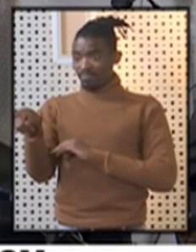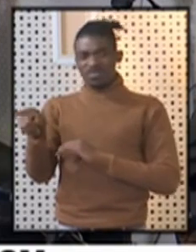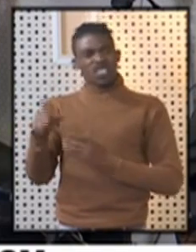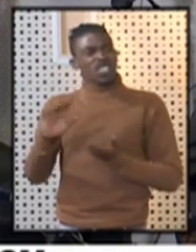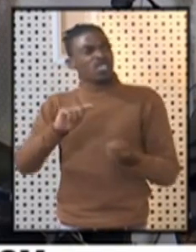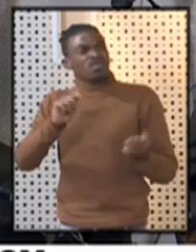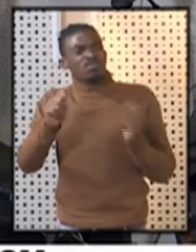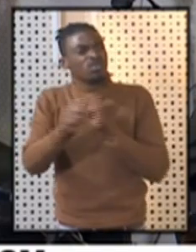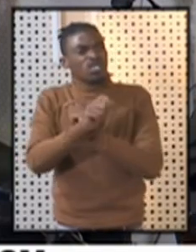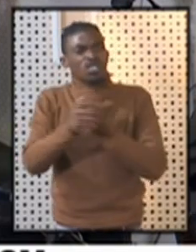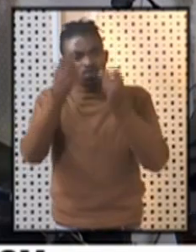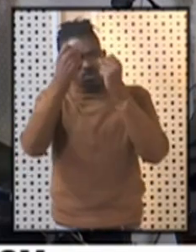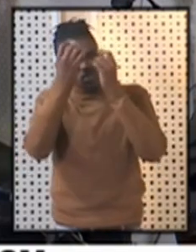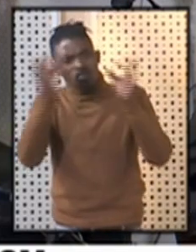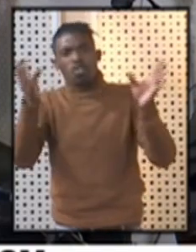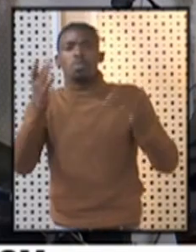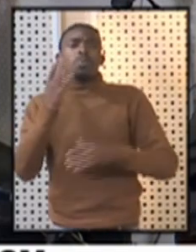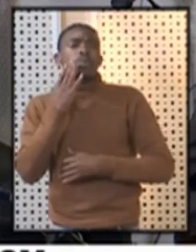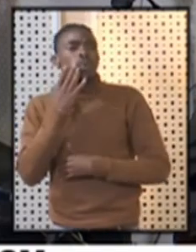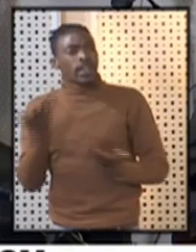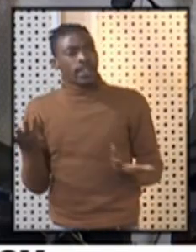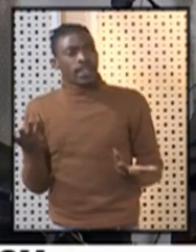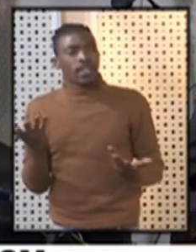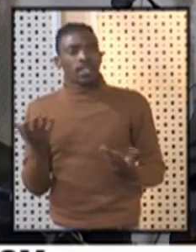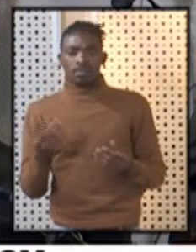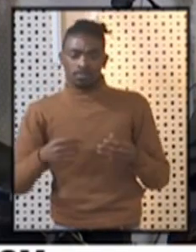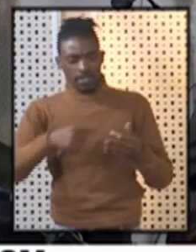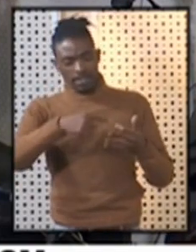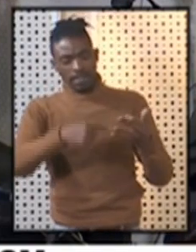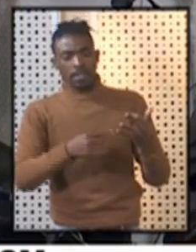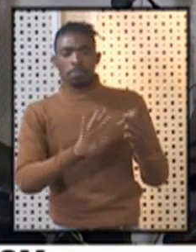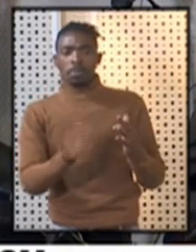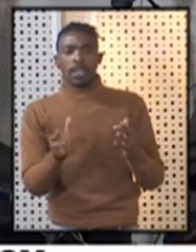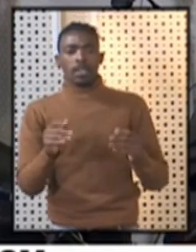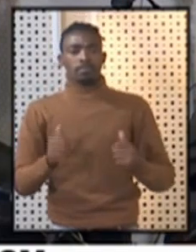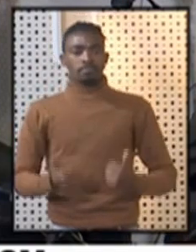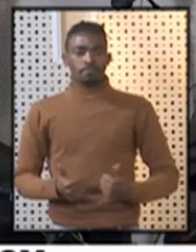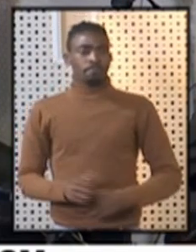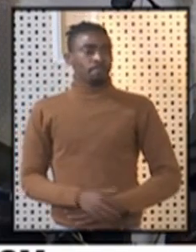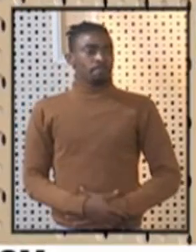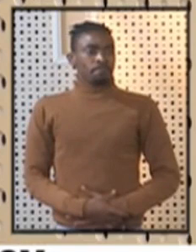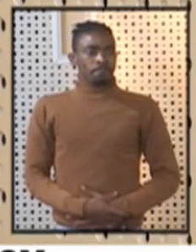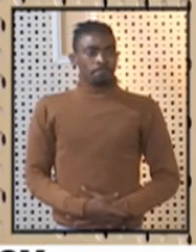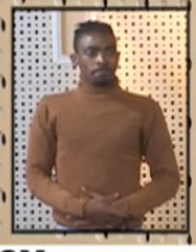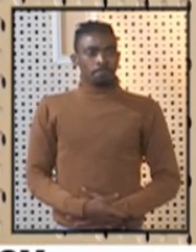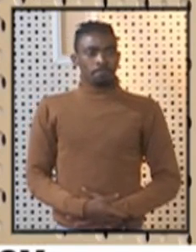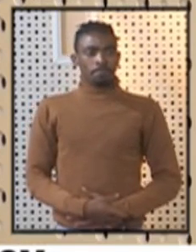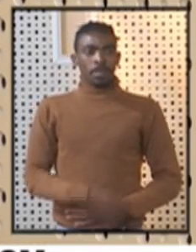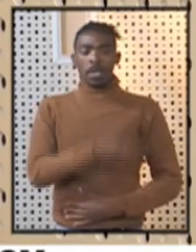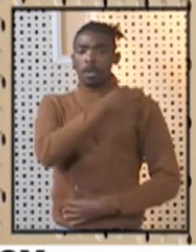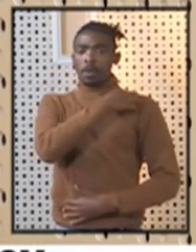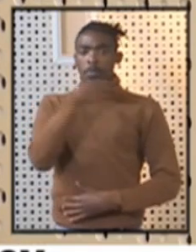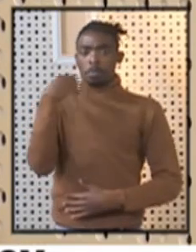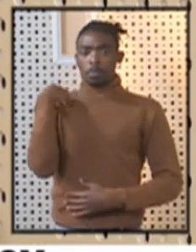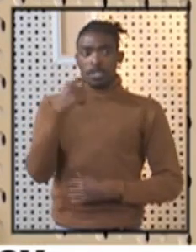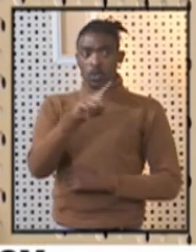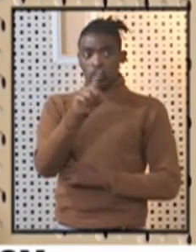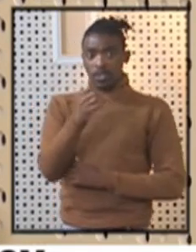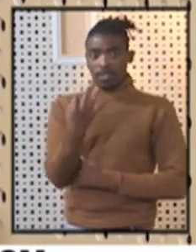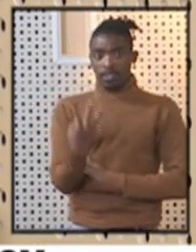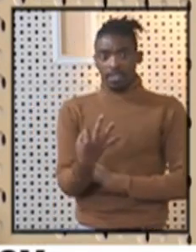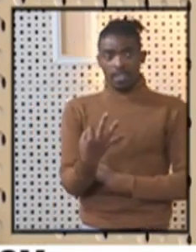announced be published? That's what we have for now. Thanks. Thank you very much. Minister, the three questions